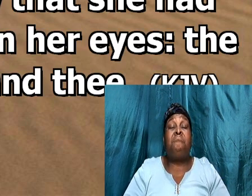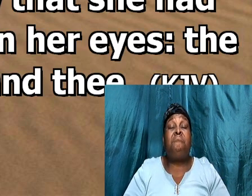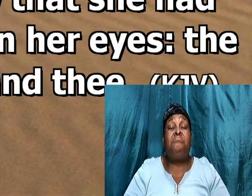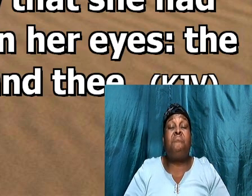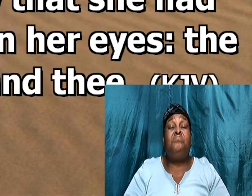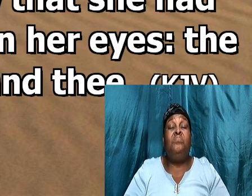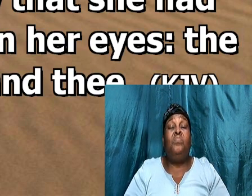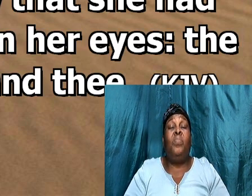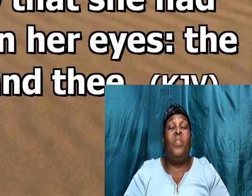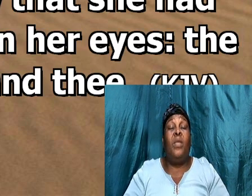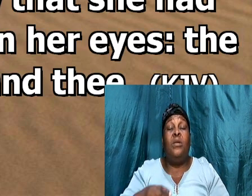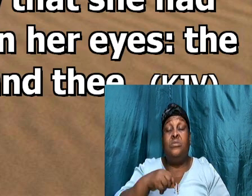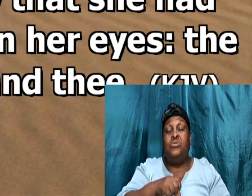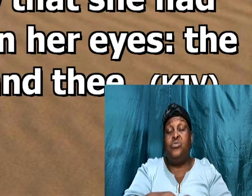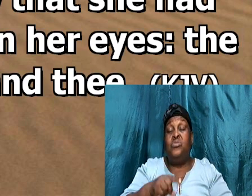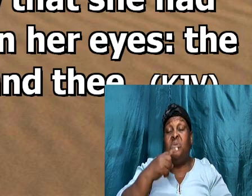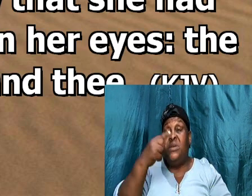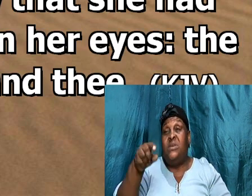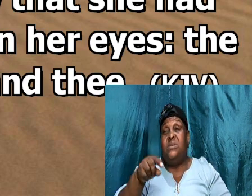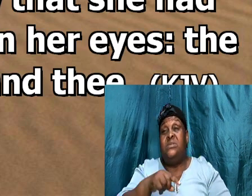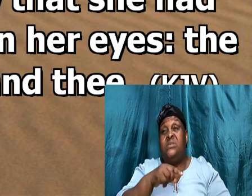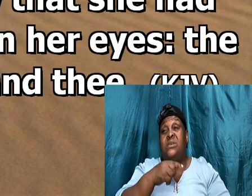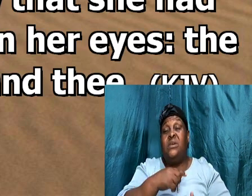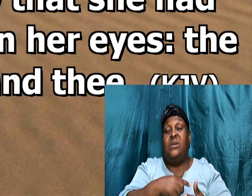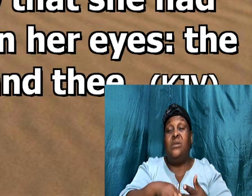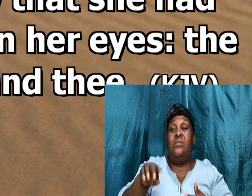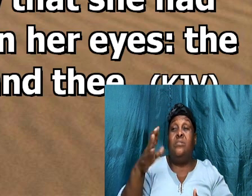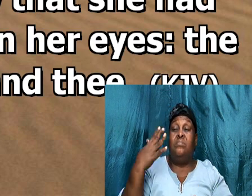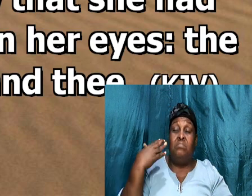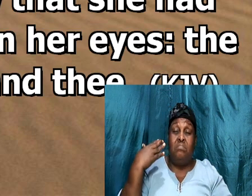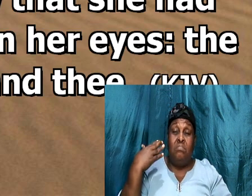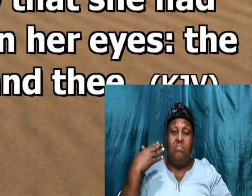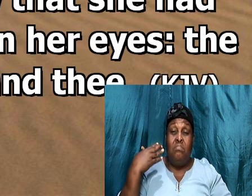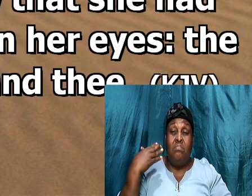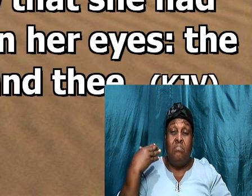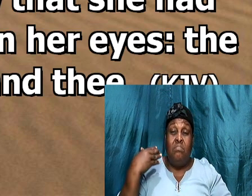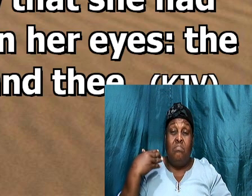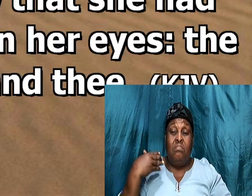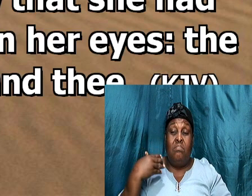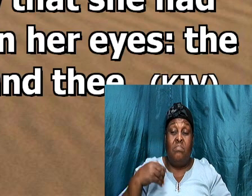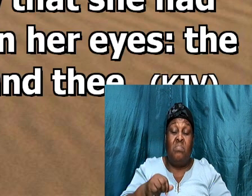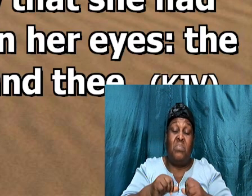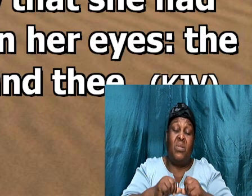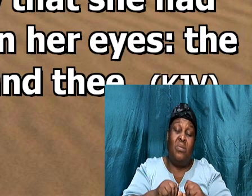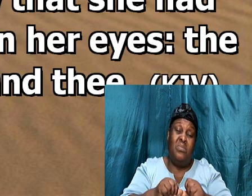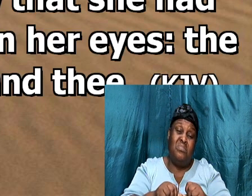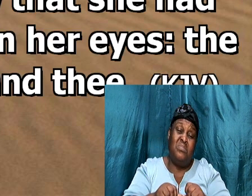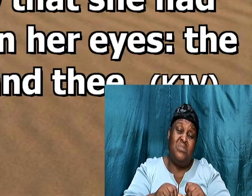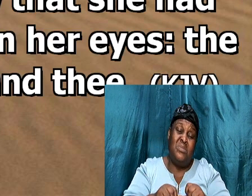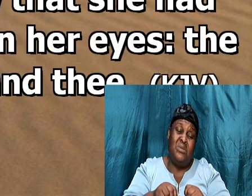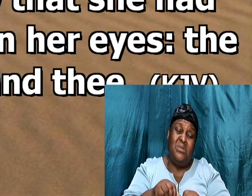So, we said last week, that there was, that ongoing, arguments,